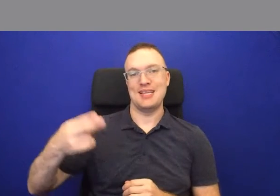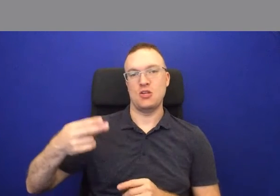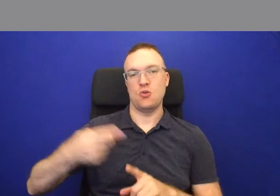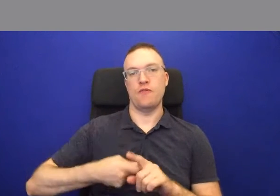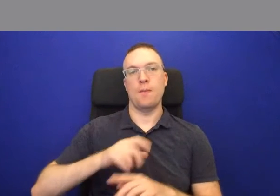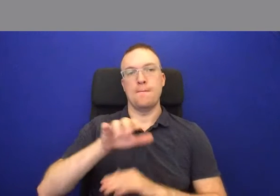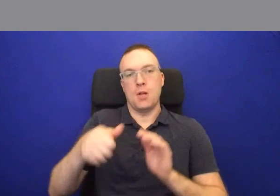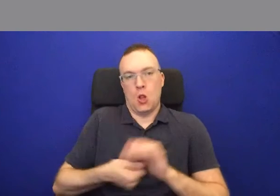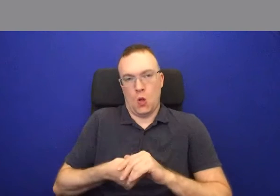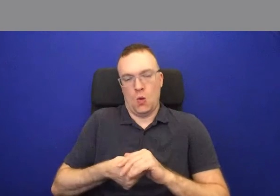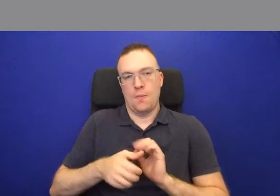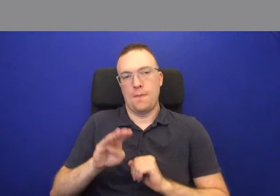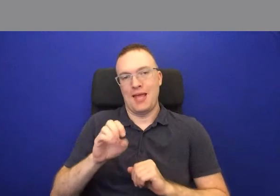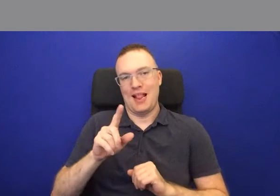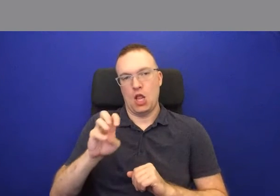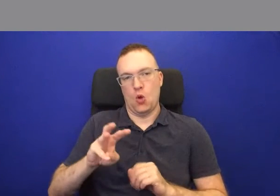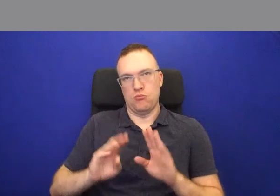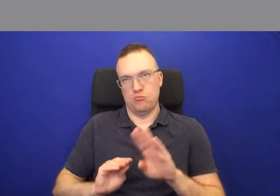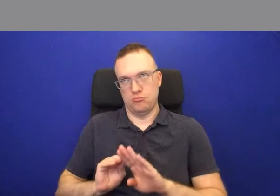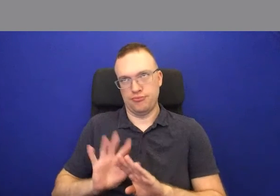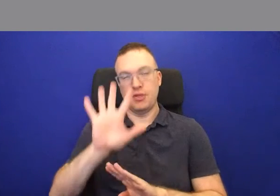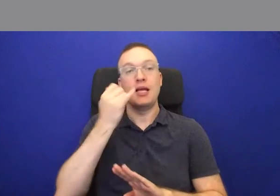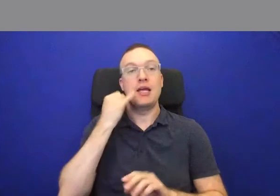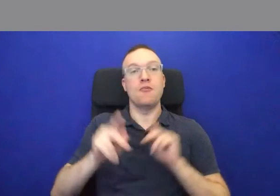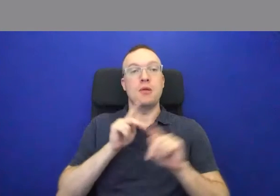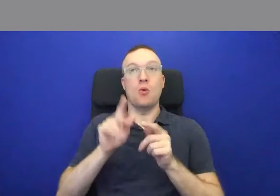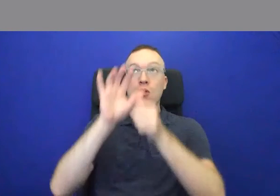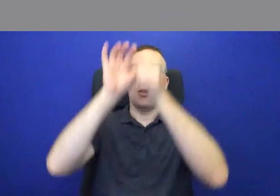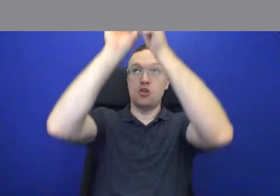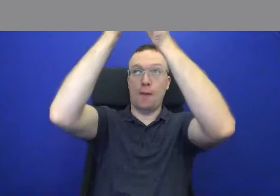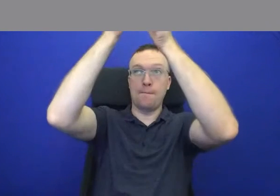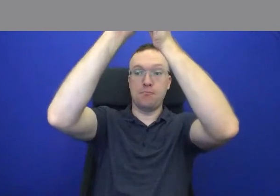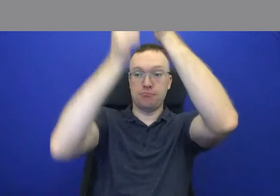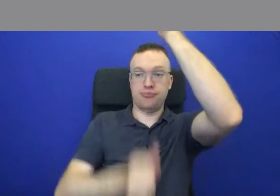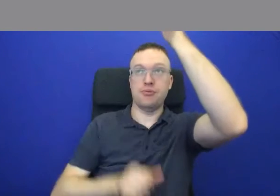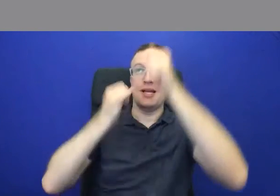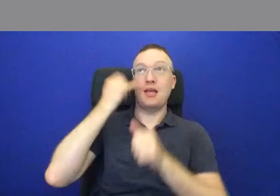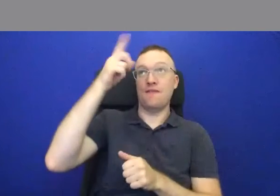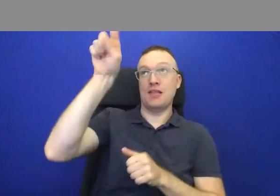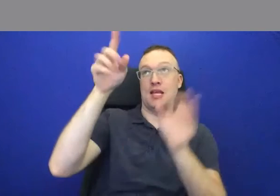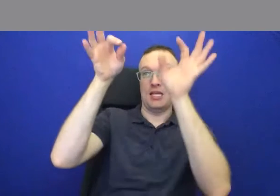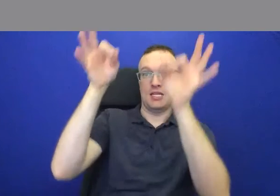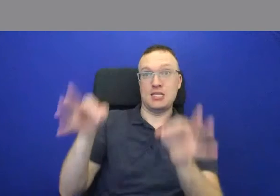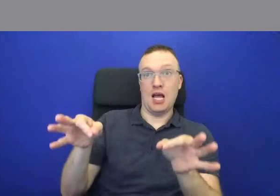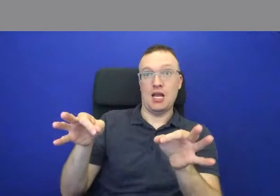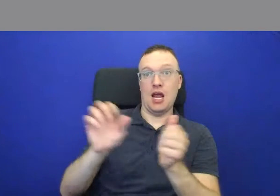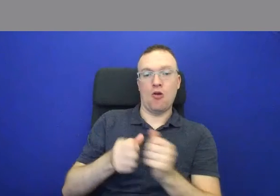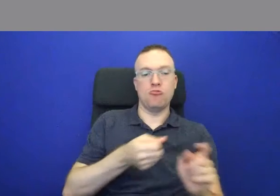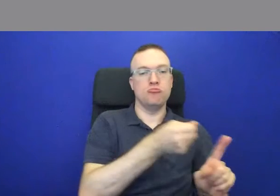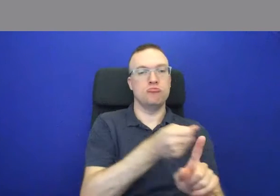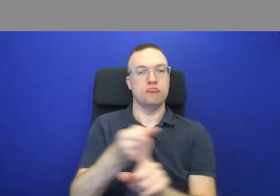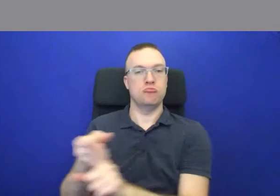below. If the people at the top made these decisions, how did it impact